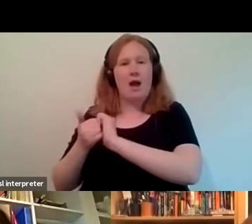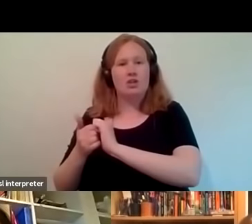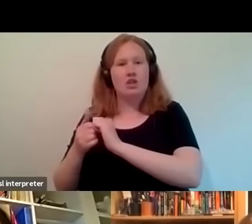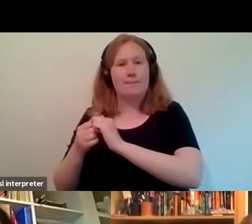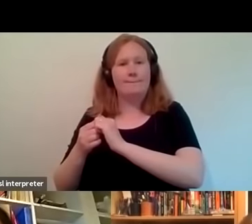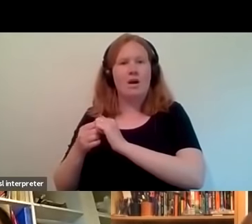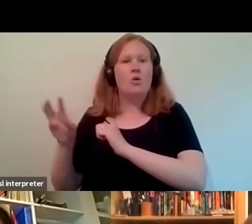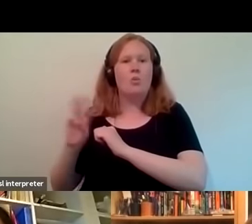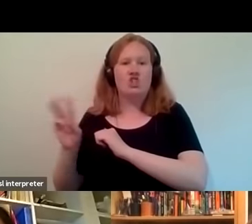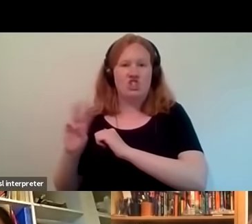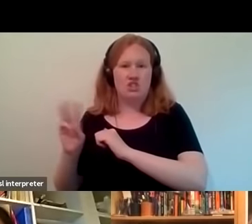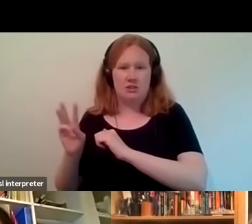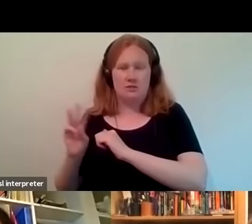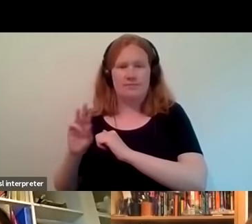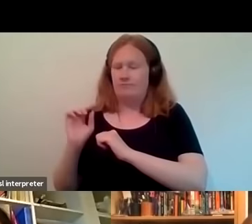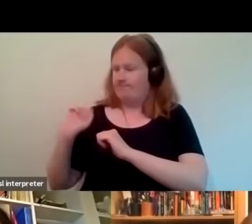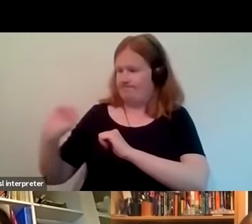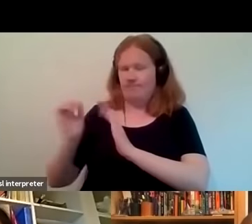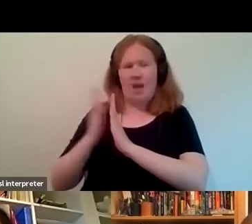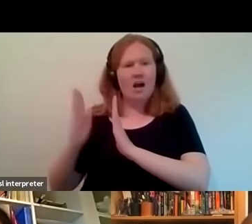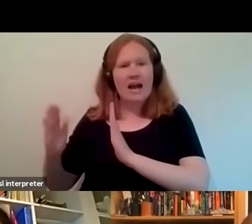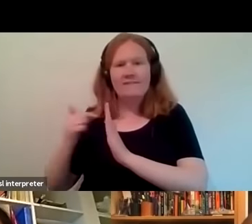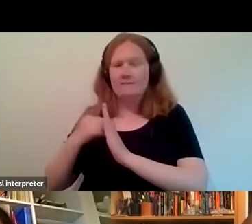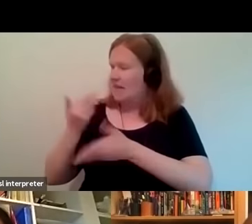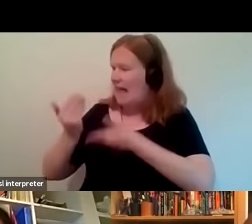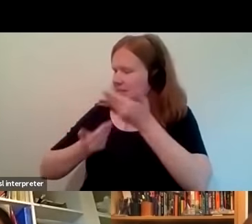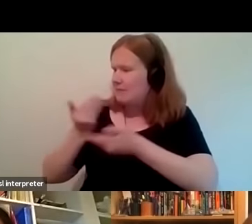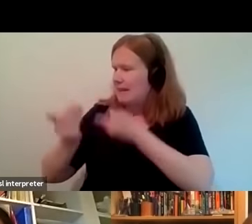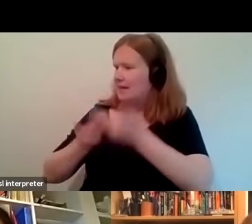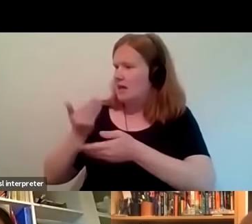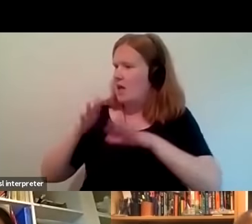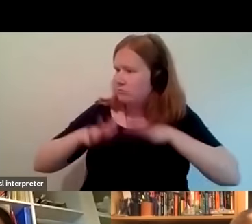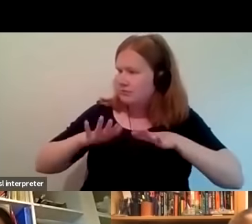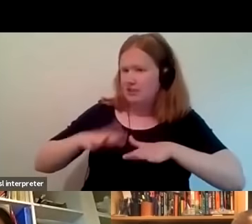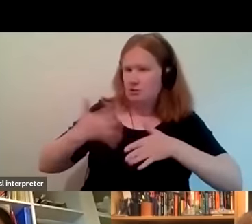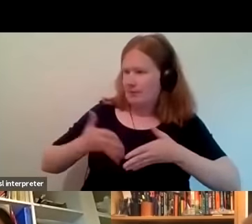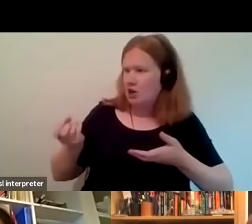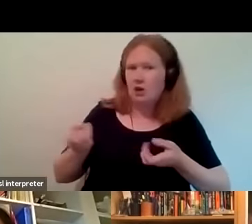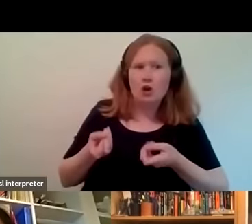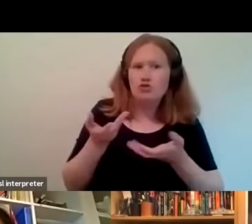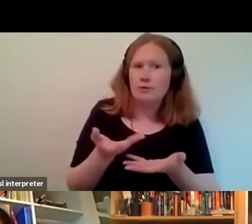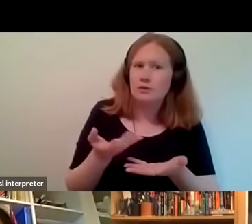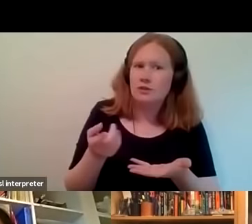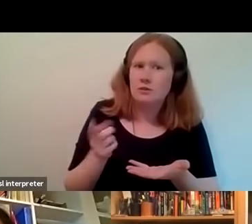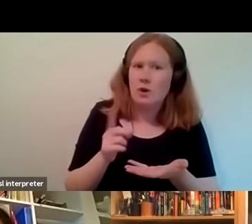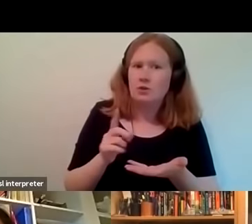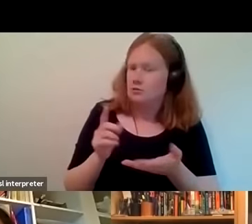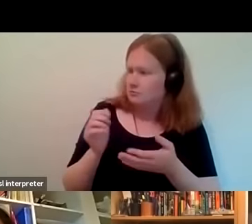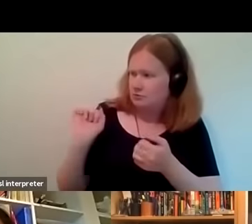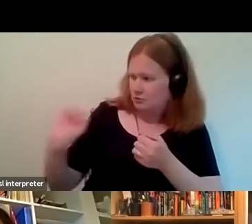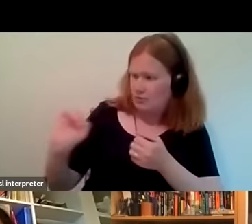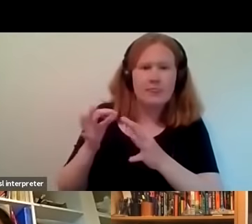um their archive and i'm explaining what the british have contribution contributed to american music